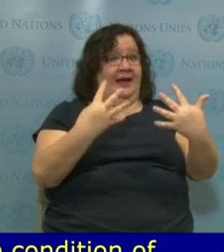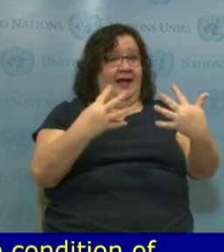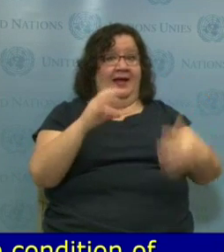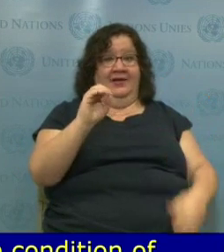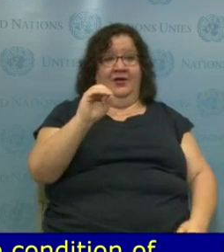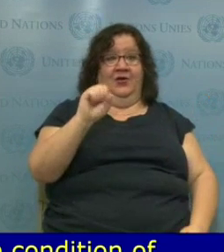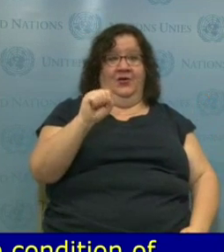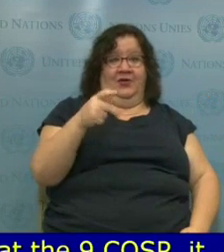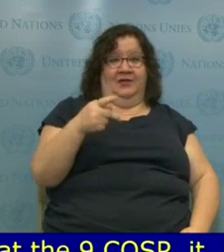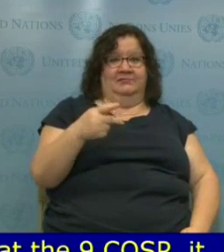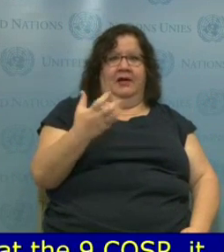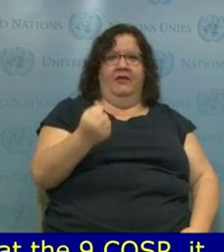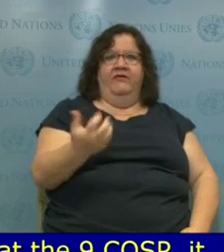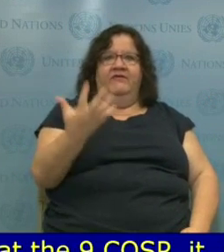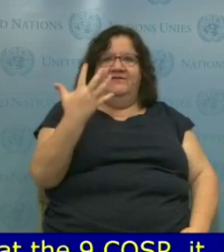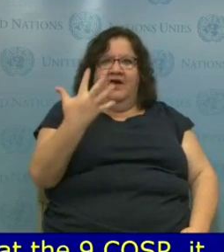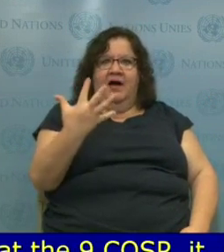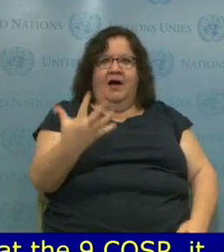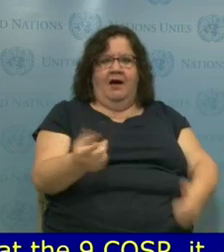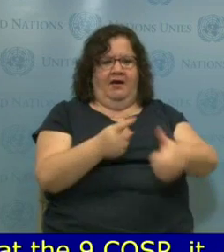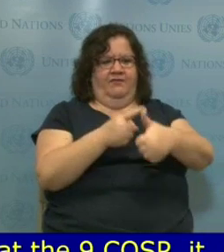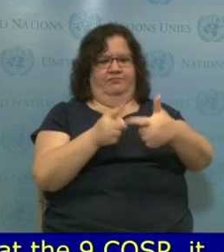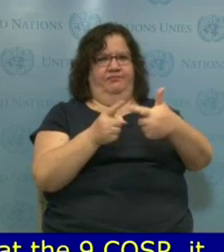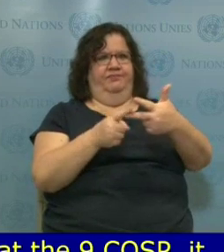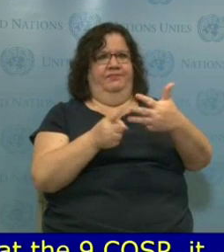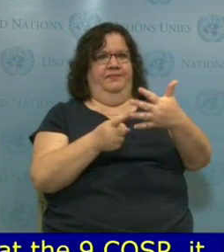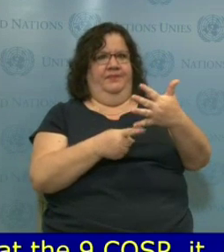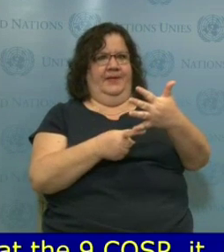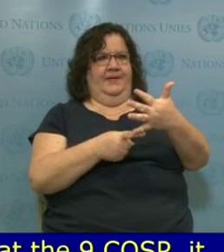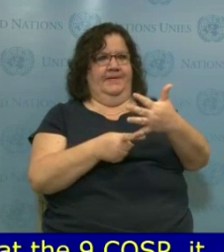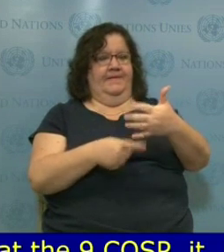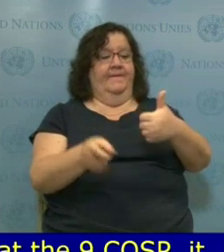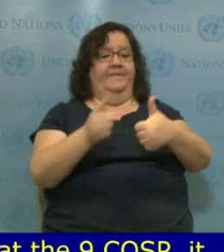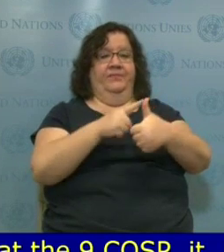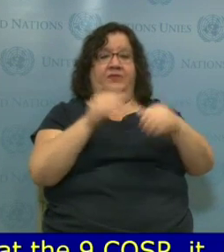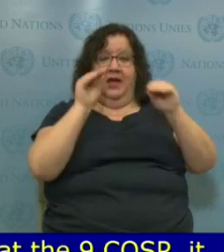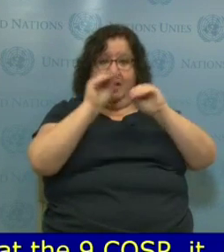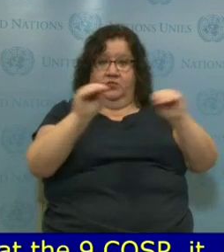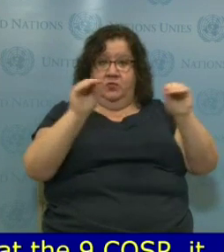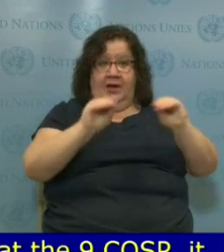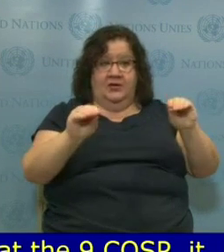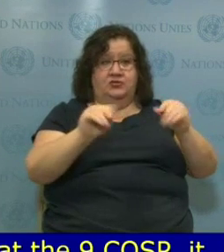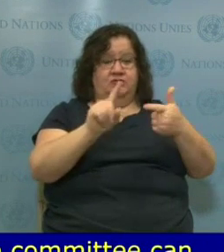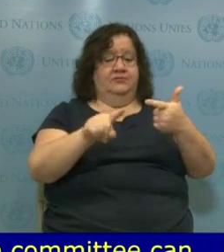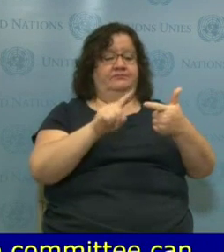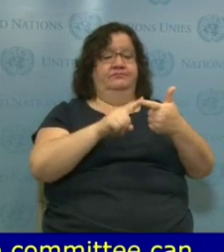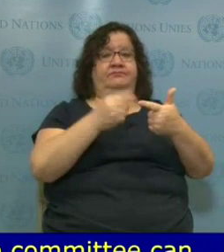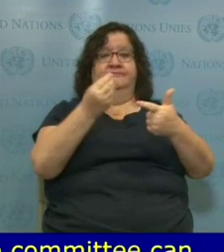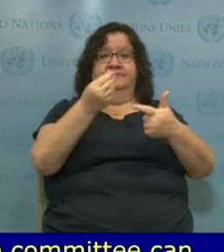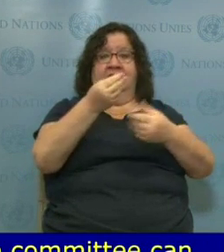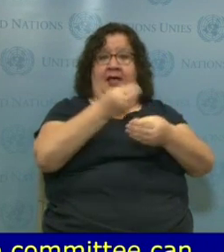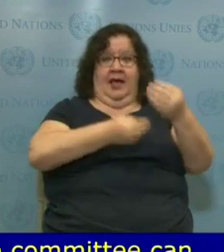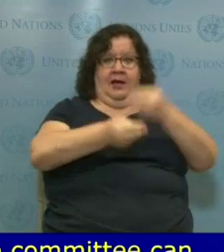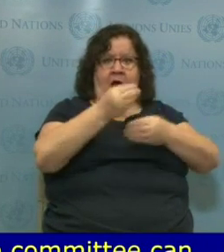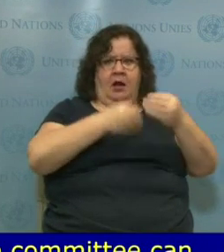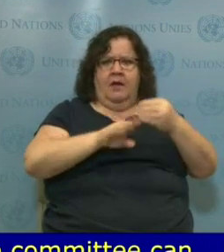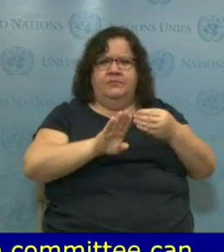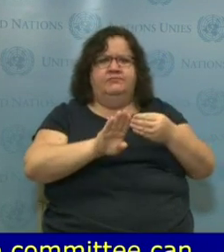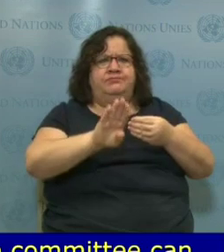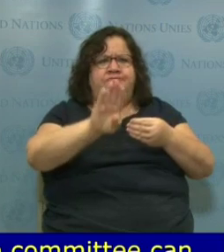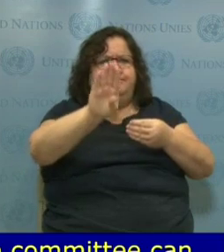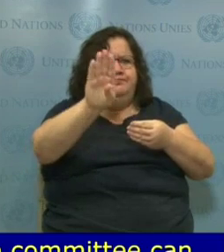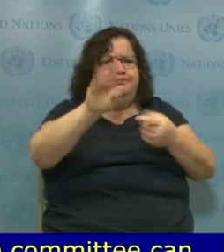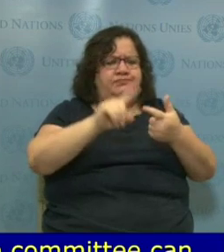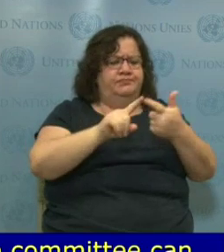including to inclusive quality education to economic growth and decent work, eliminating